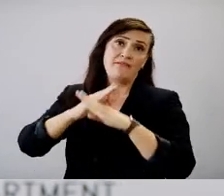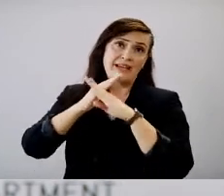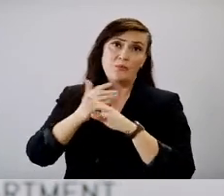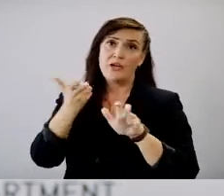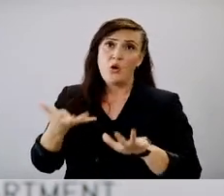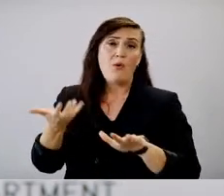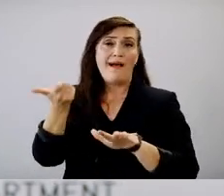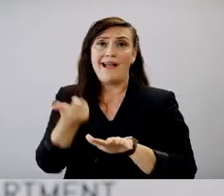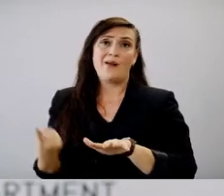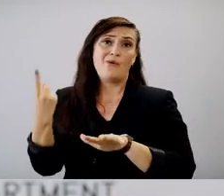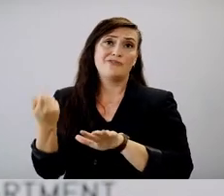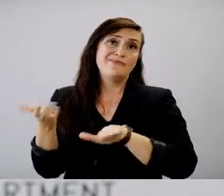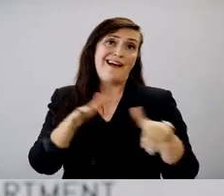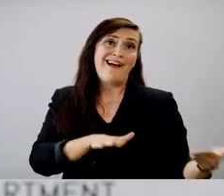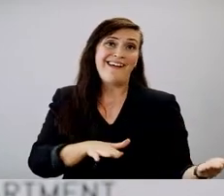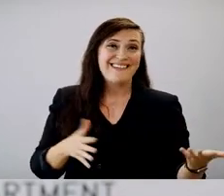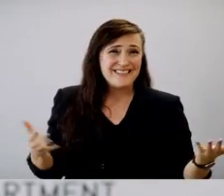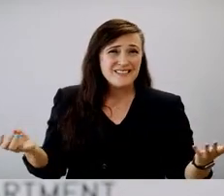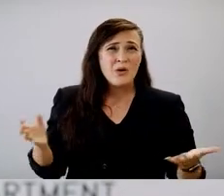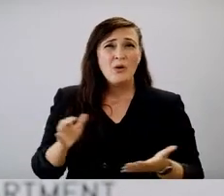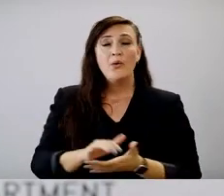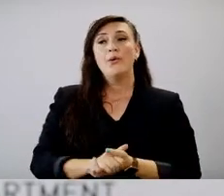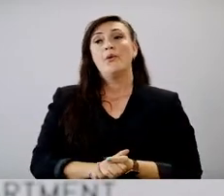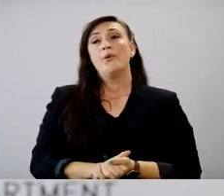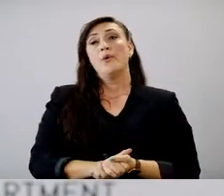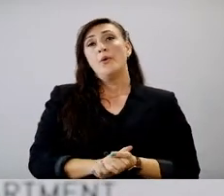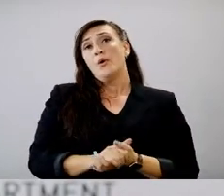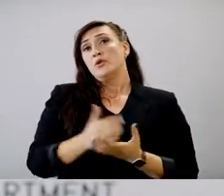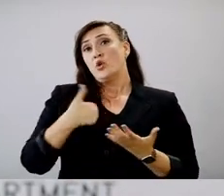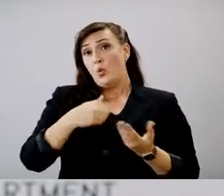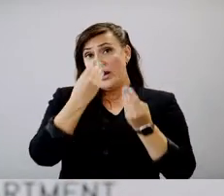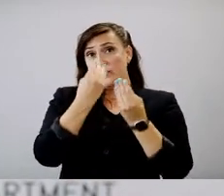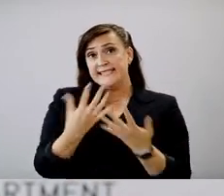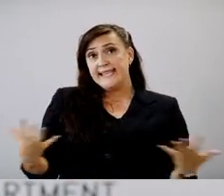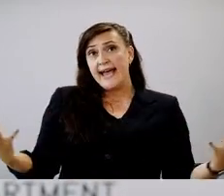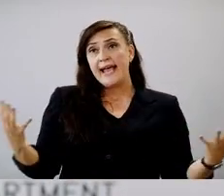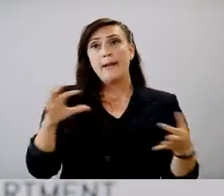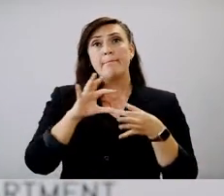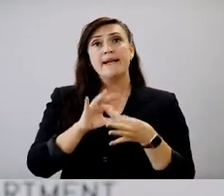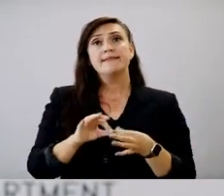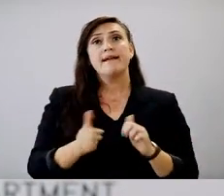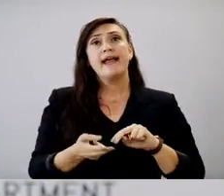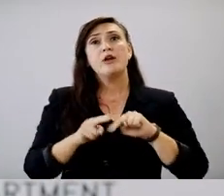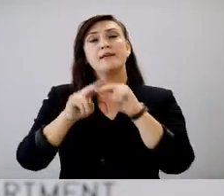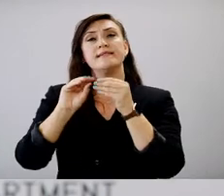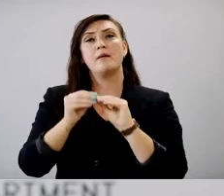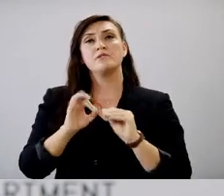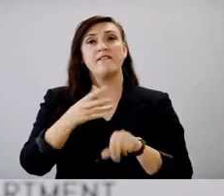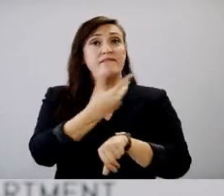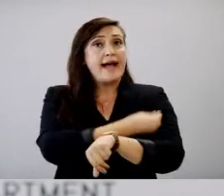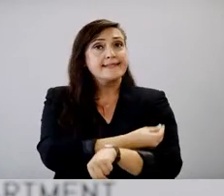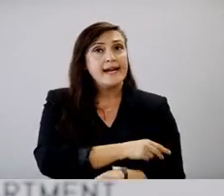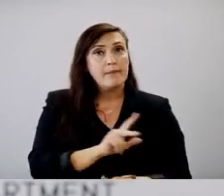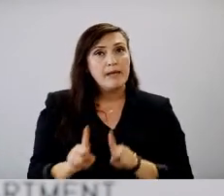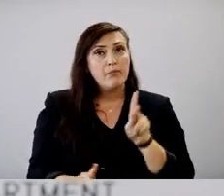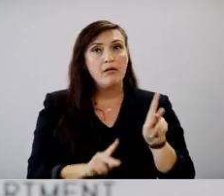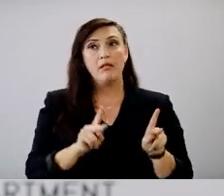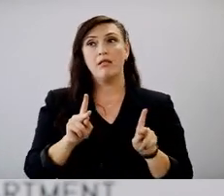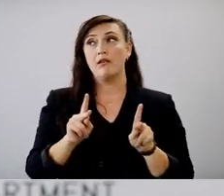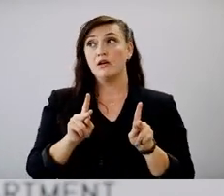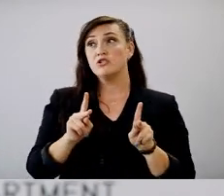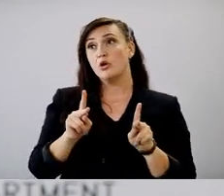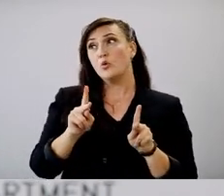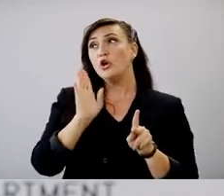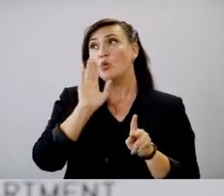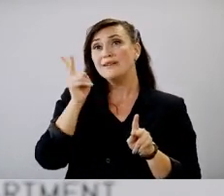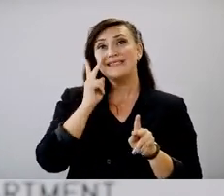from experiencing. Um, so what we would say is, you know, based on increasing numbers of vaccinated people, um, so you